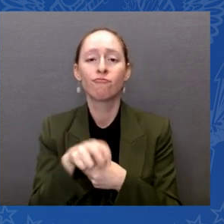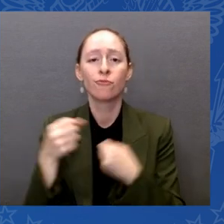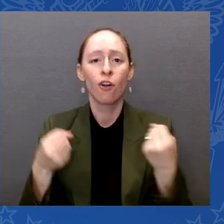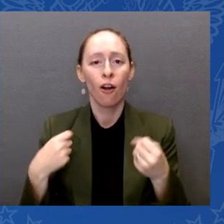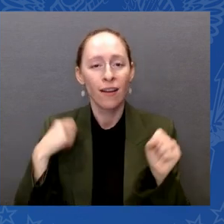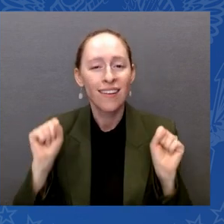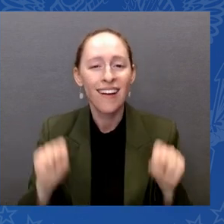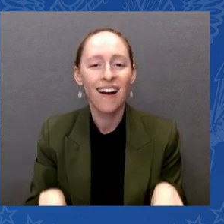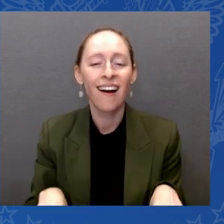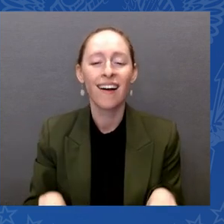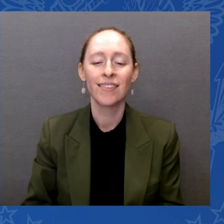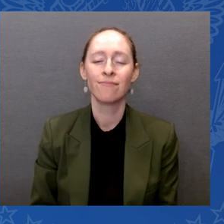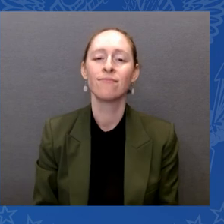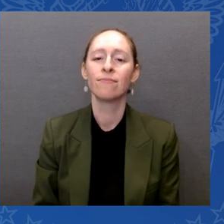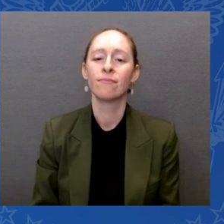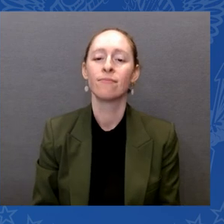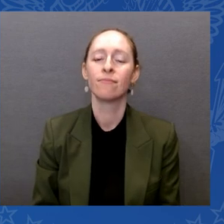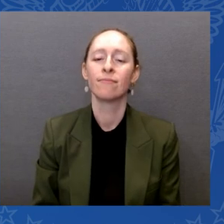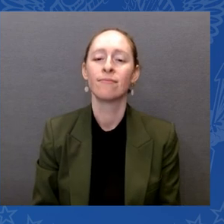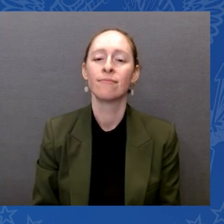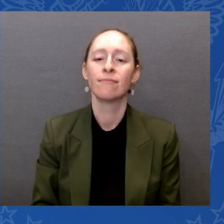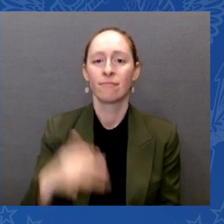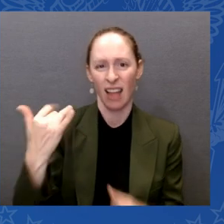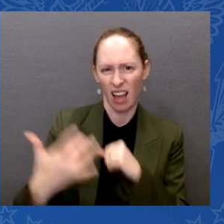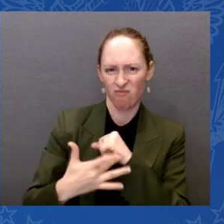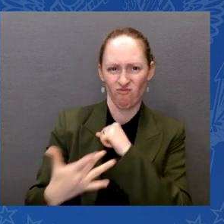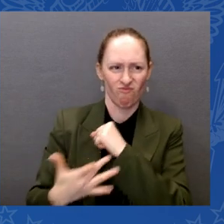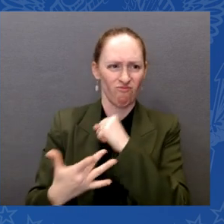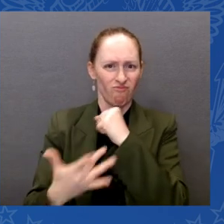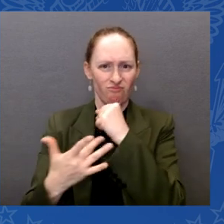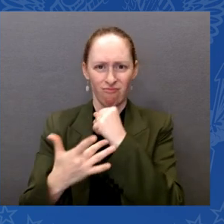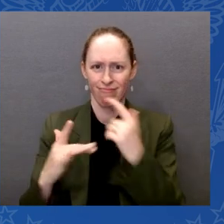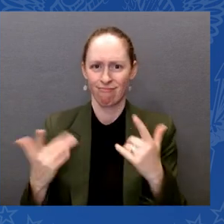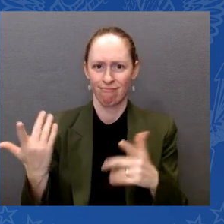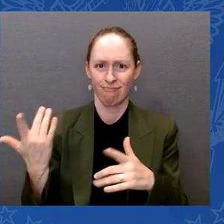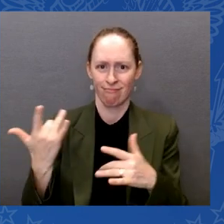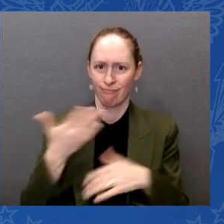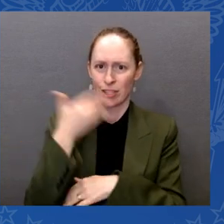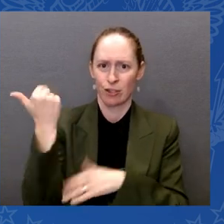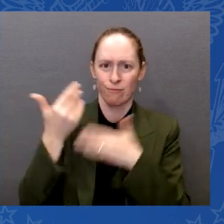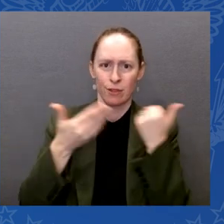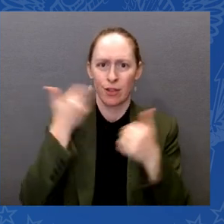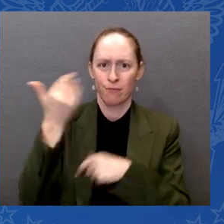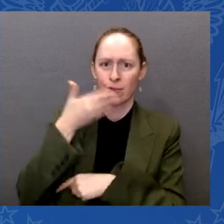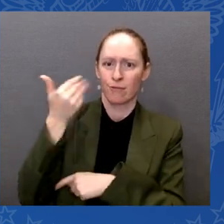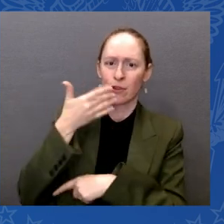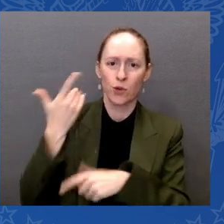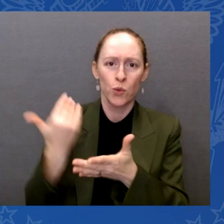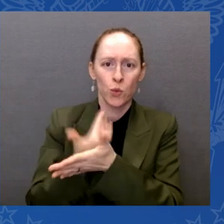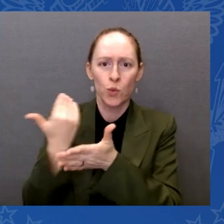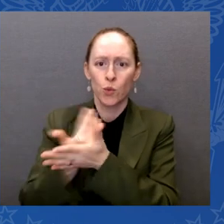for those who couldn't see or hear or were limited in their mobility and productivity.